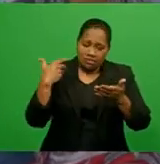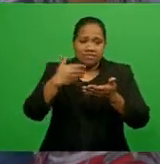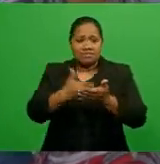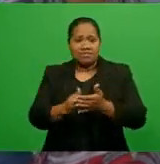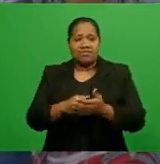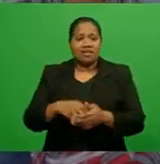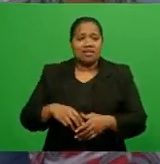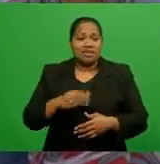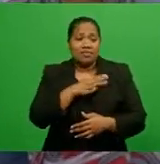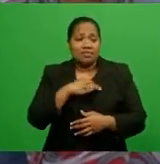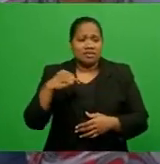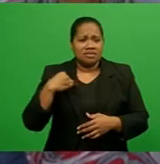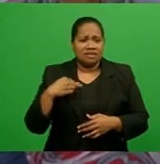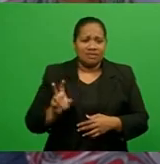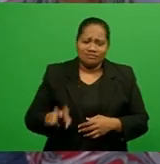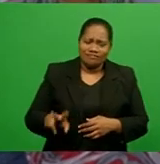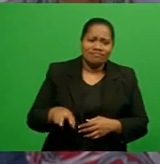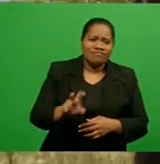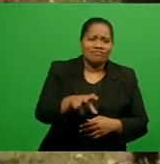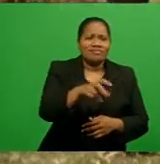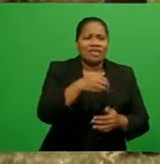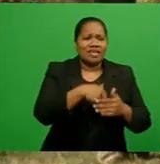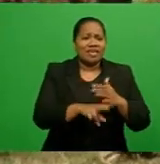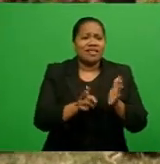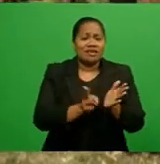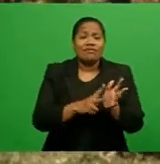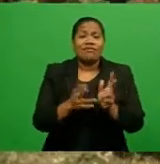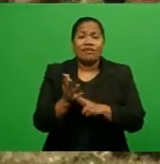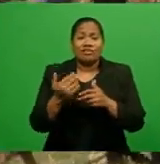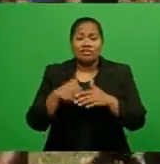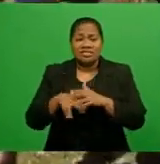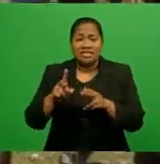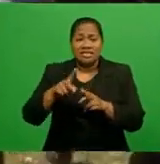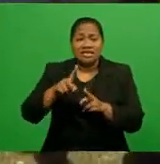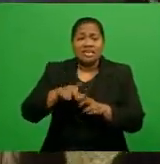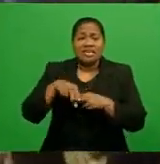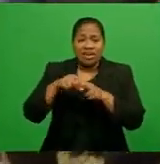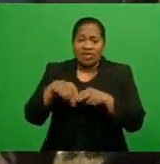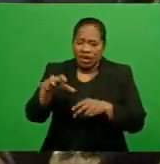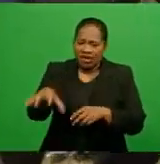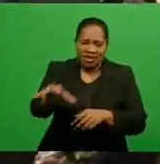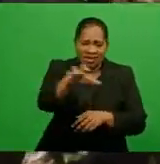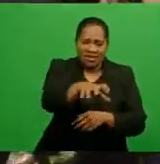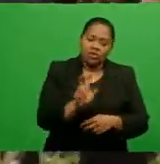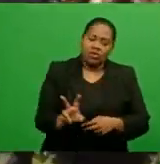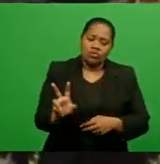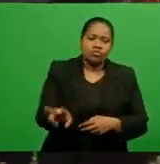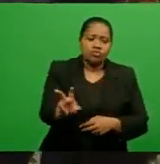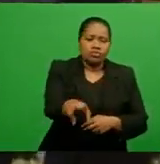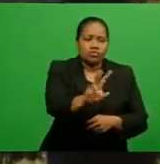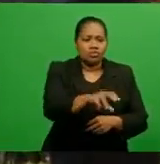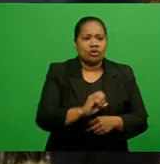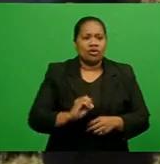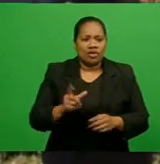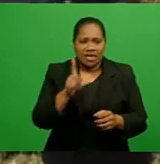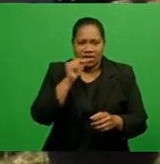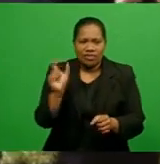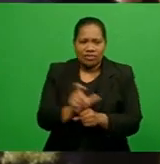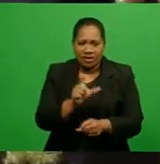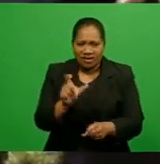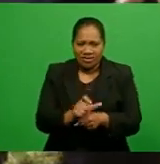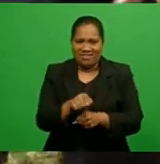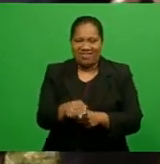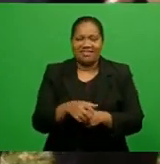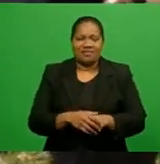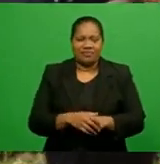touring Nahoho, Malamalu and Sanasana villages in Nanronga to create awareness on the initiative. Nangamu says the district of